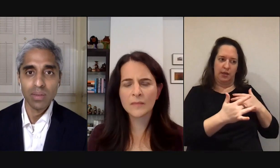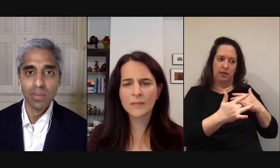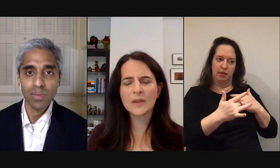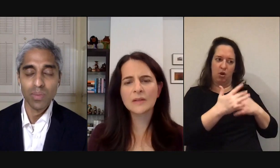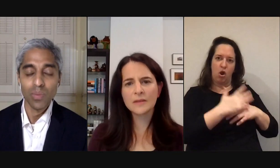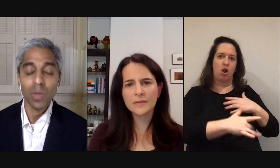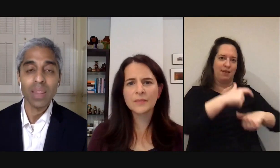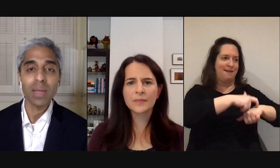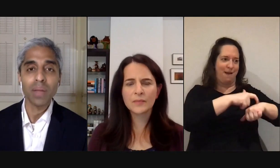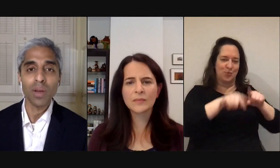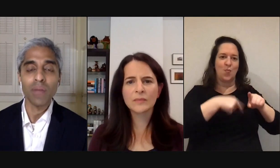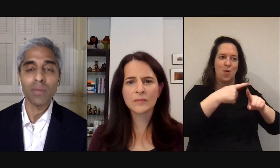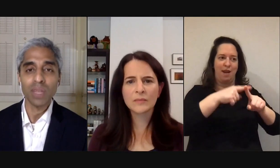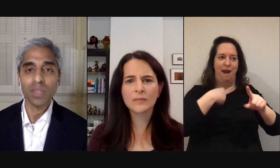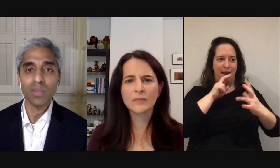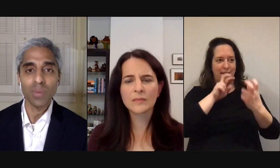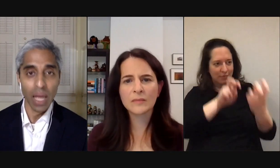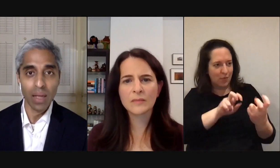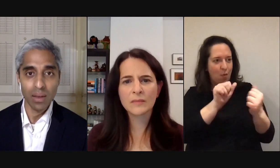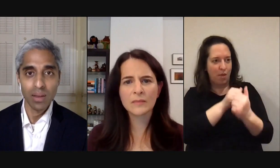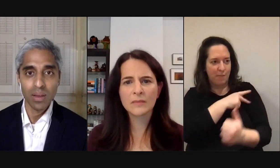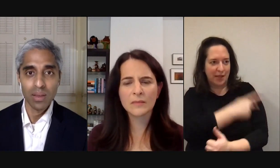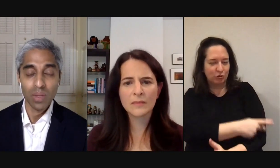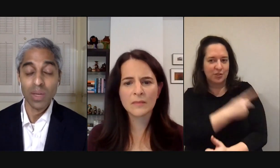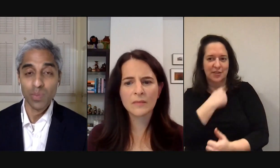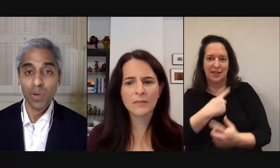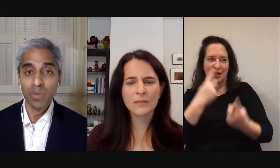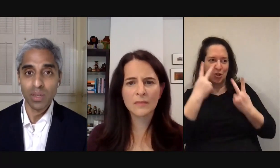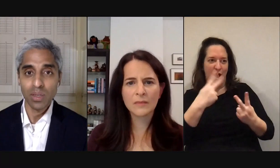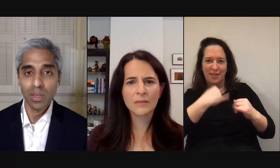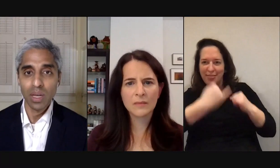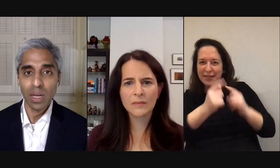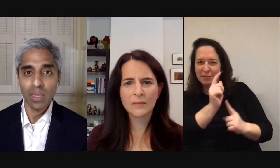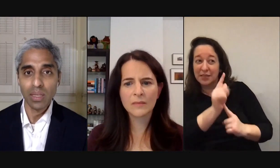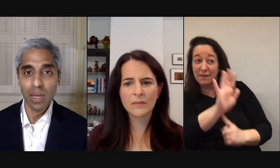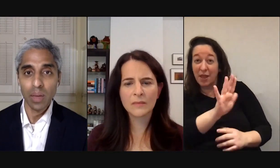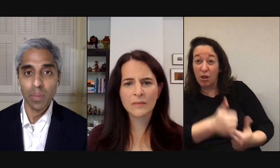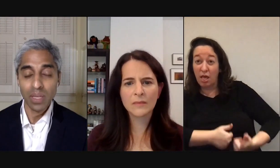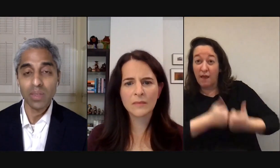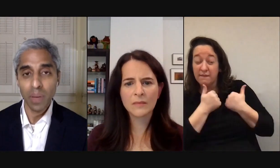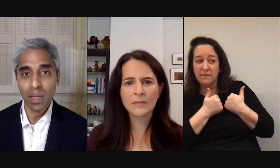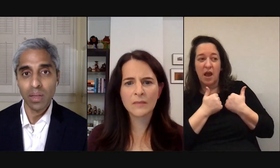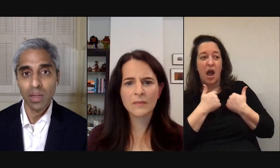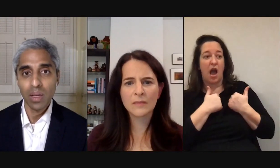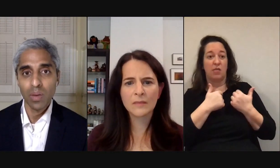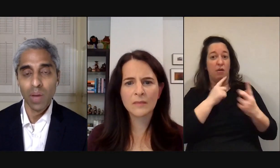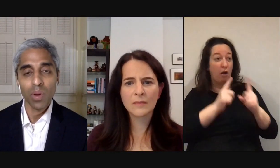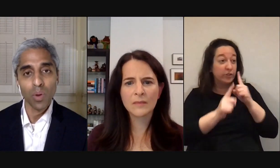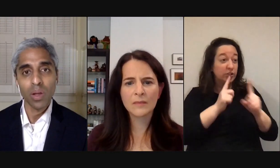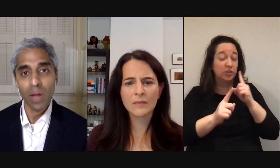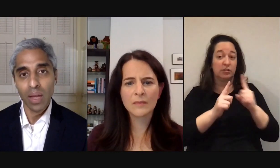when i think about the conversations that we had ones i was privileged uh to participate in